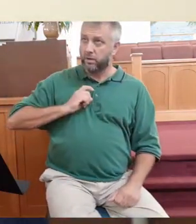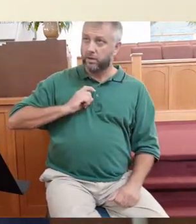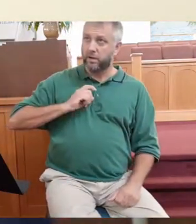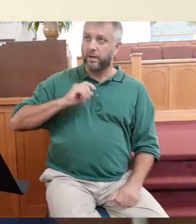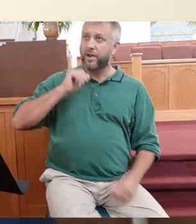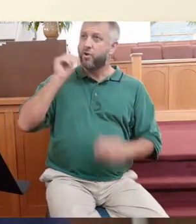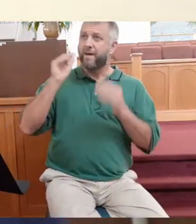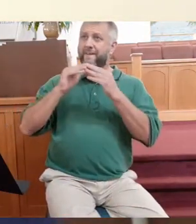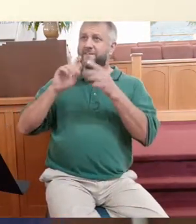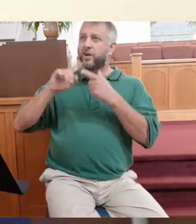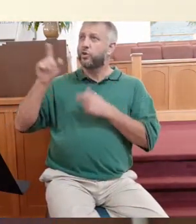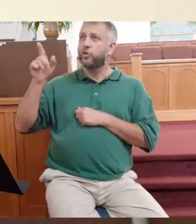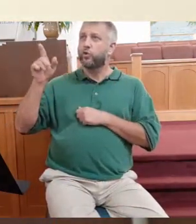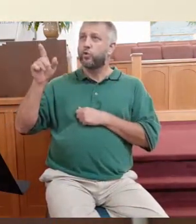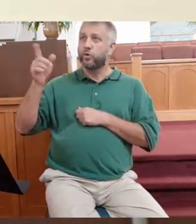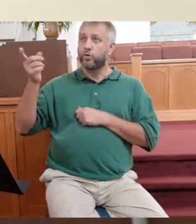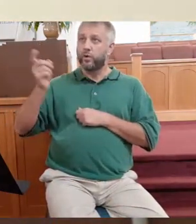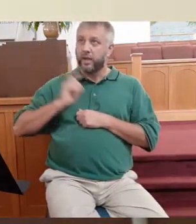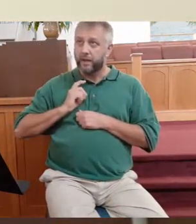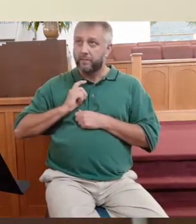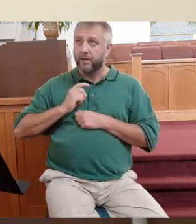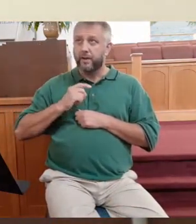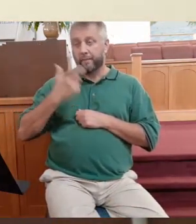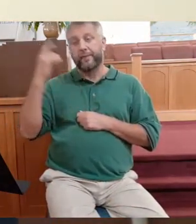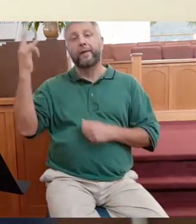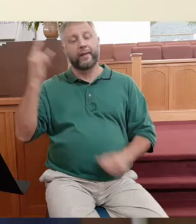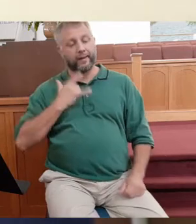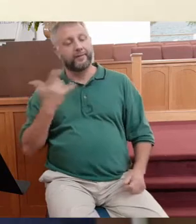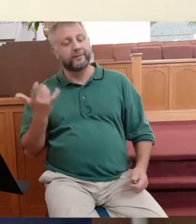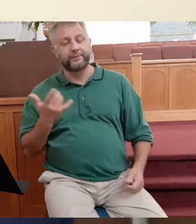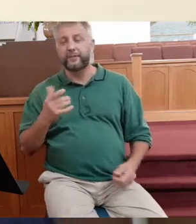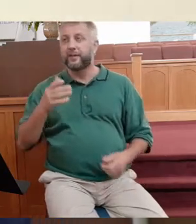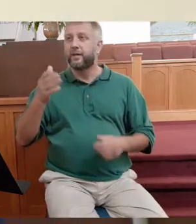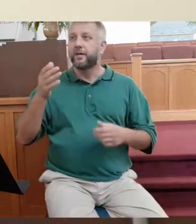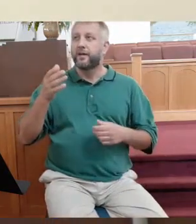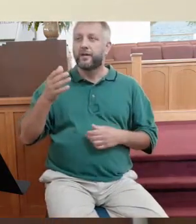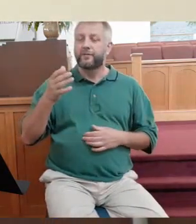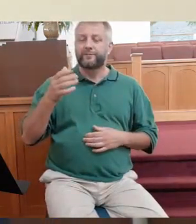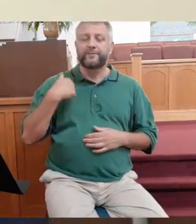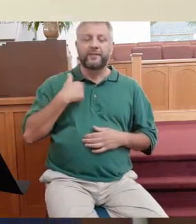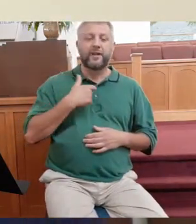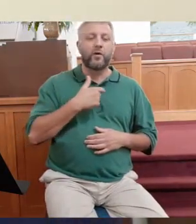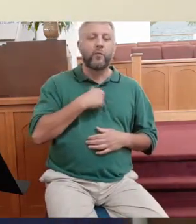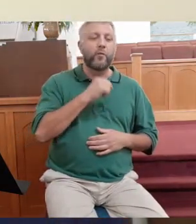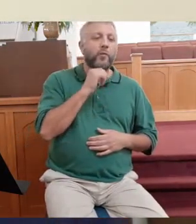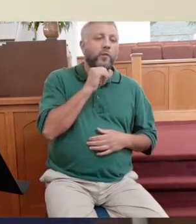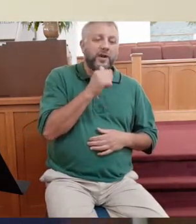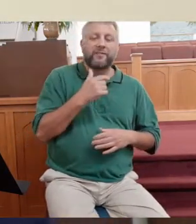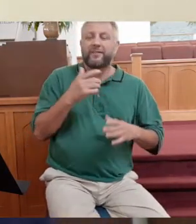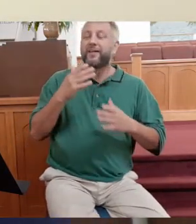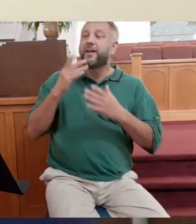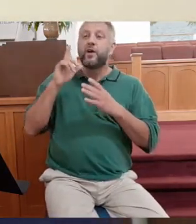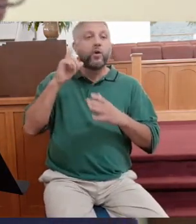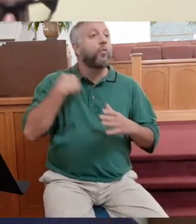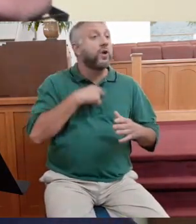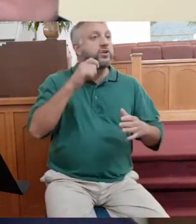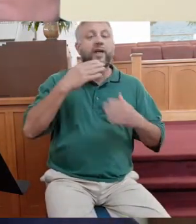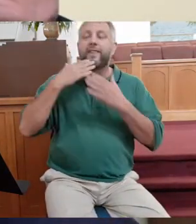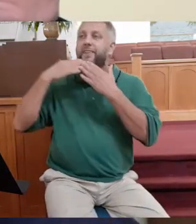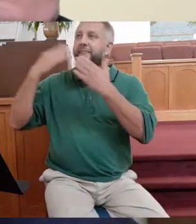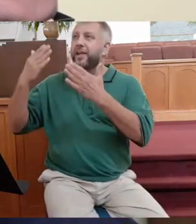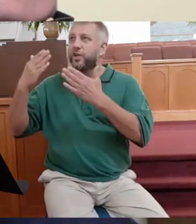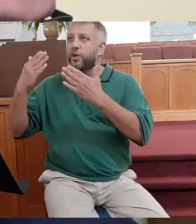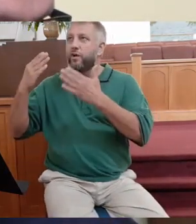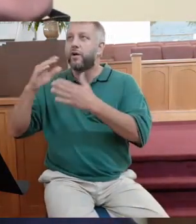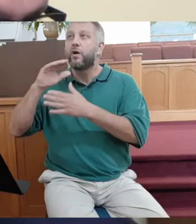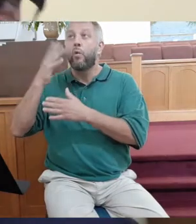unfairly because things didn't go the way we wanted them to, we seem to say, God, that's not fair. But none of us have ever said, God, thank you for not being